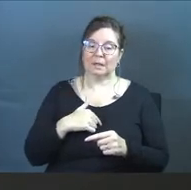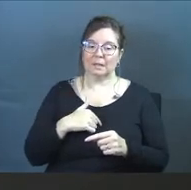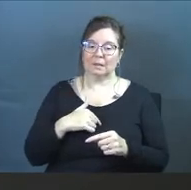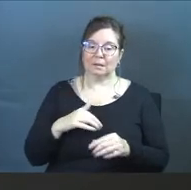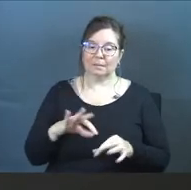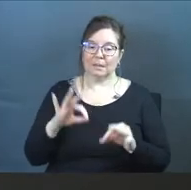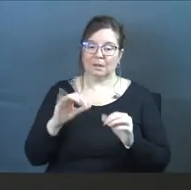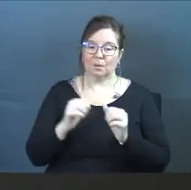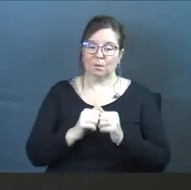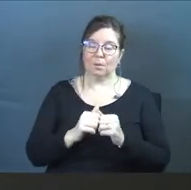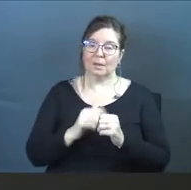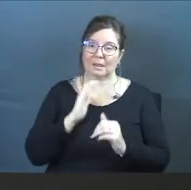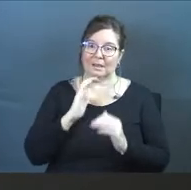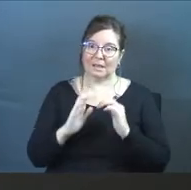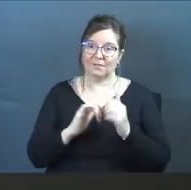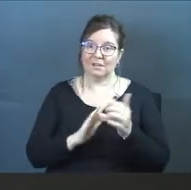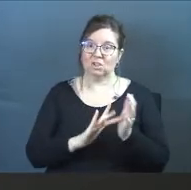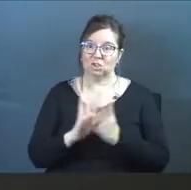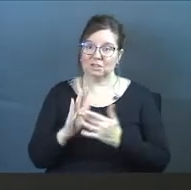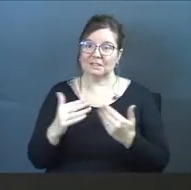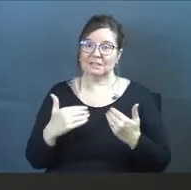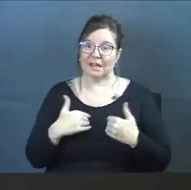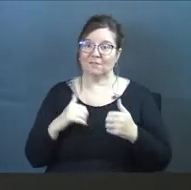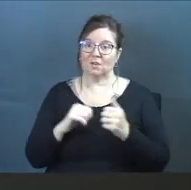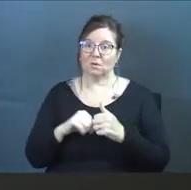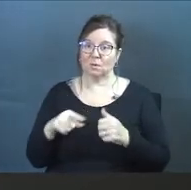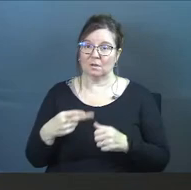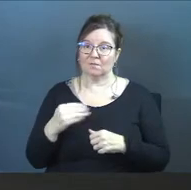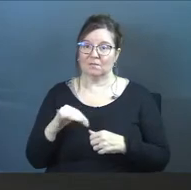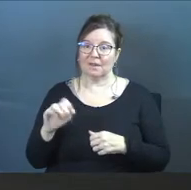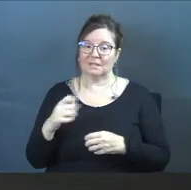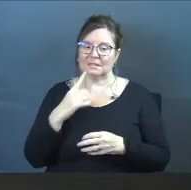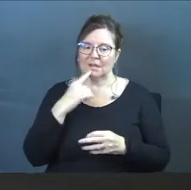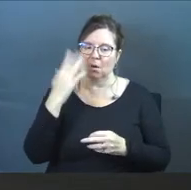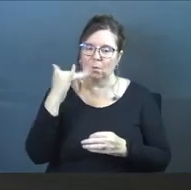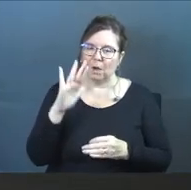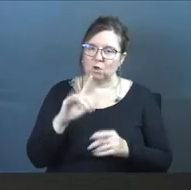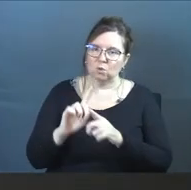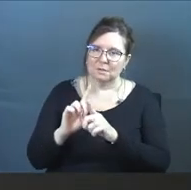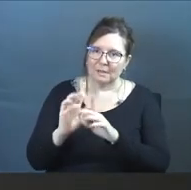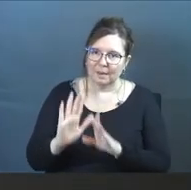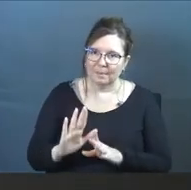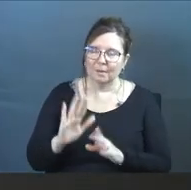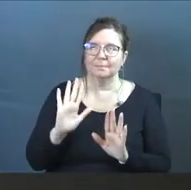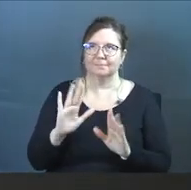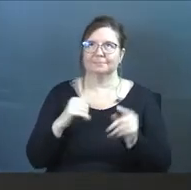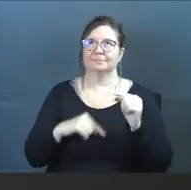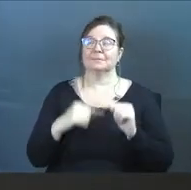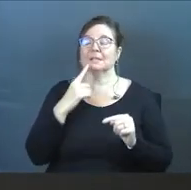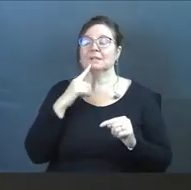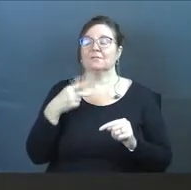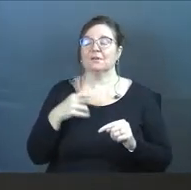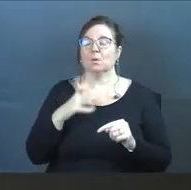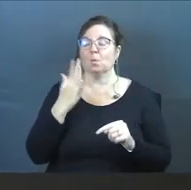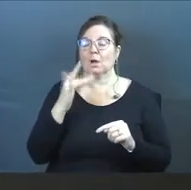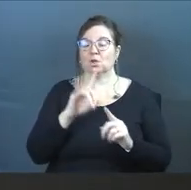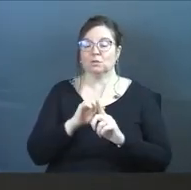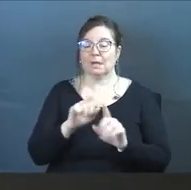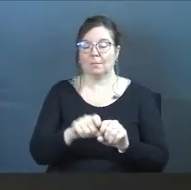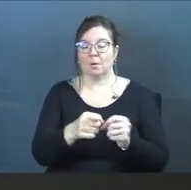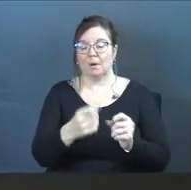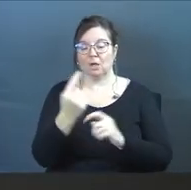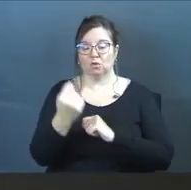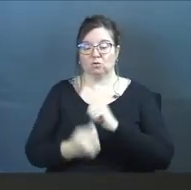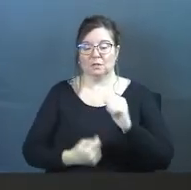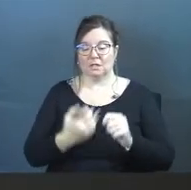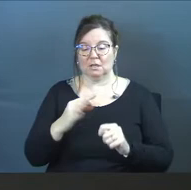with the conversation that Jesus is having with the Pharisees. He says, why do your disciples, this is, or the Pharisees say this, why do your disciples break